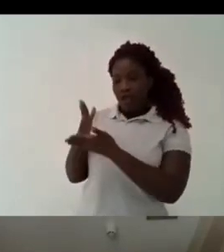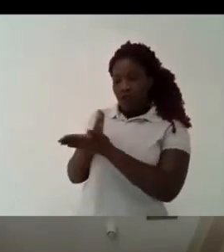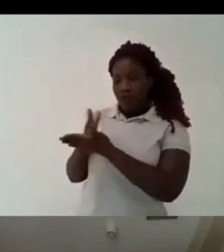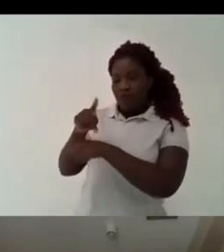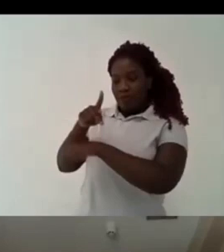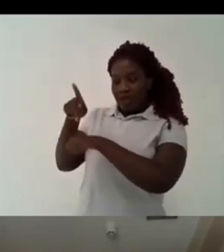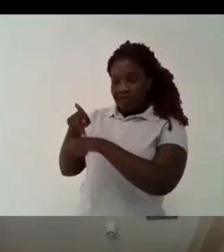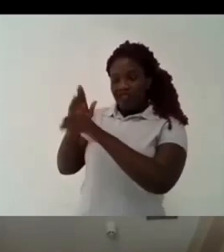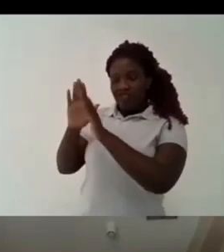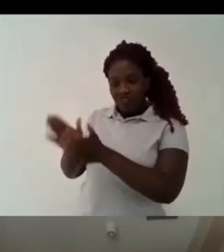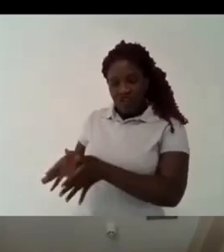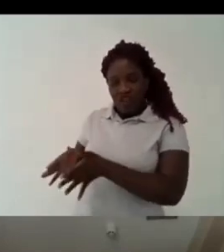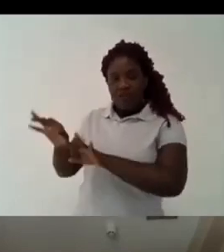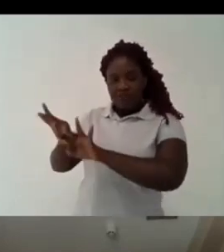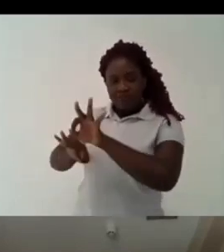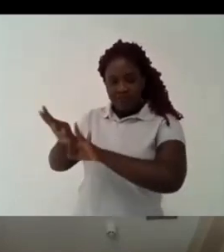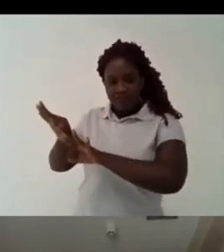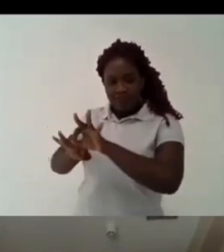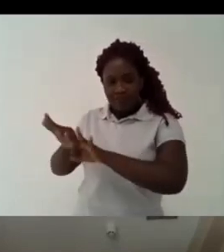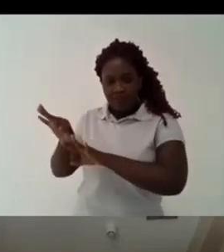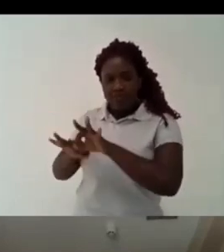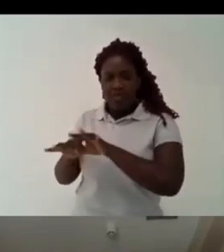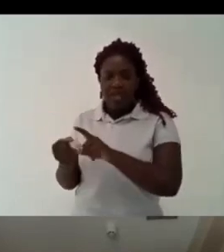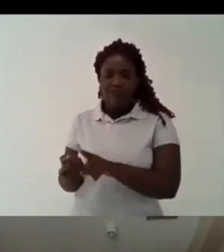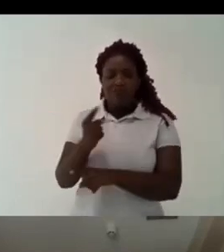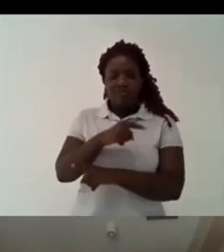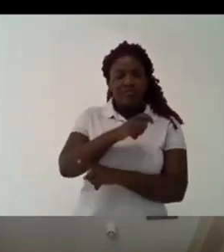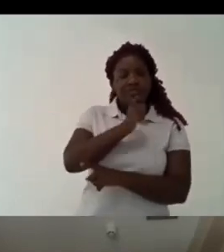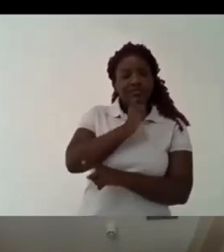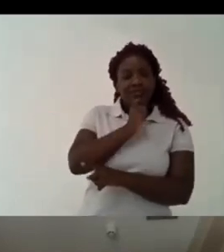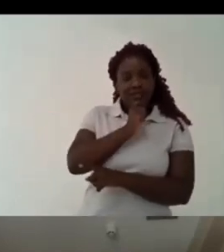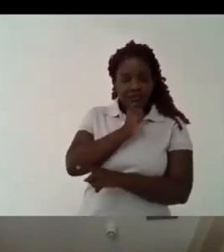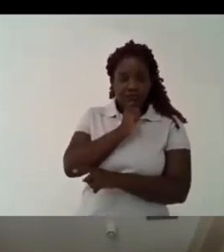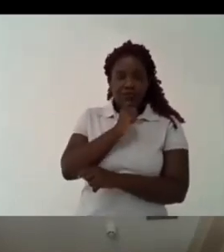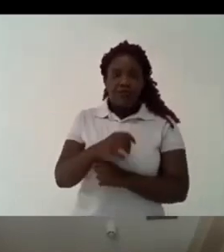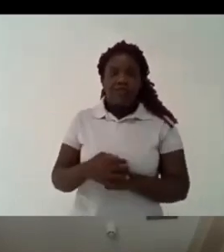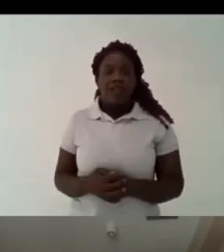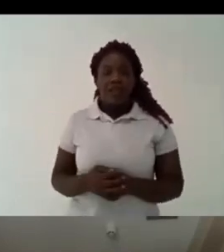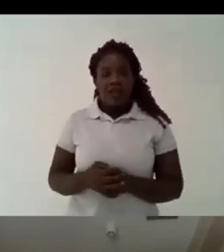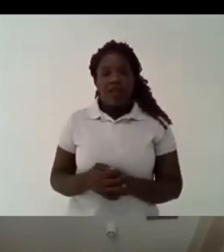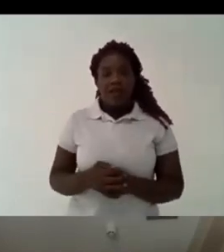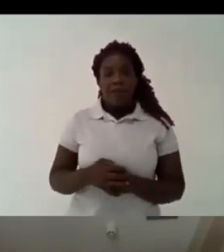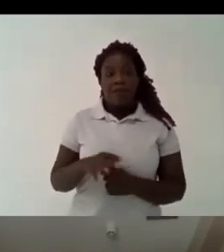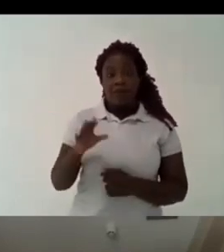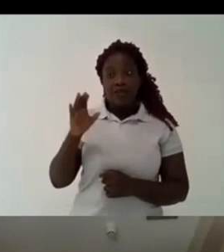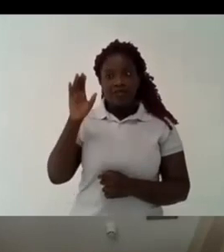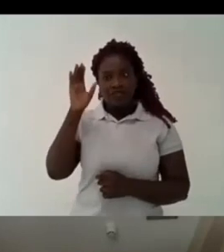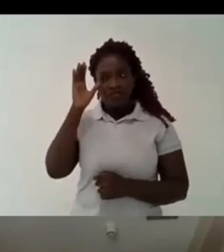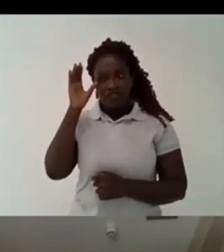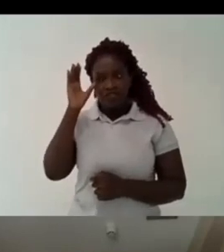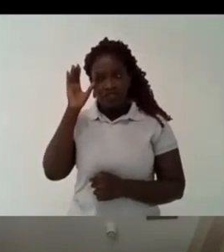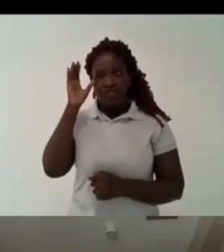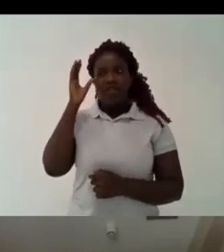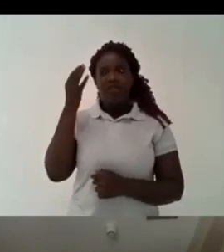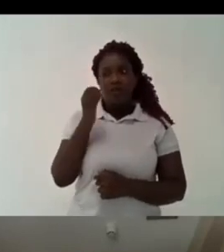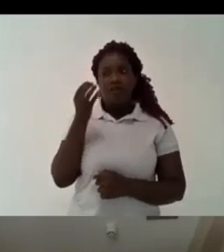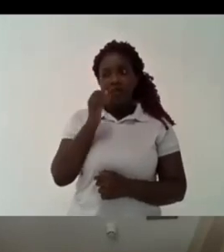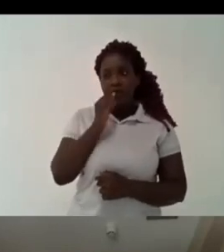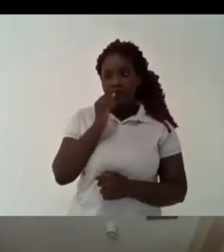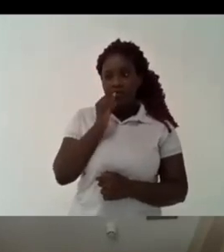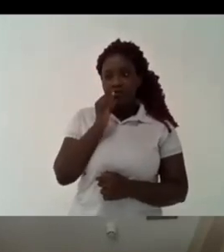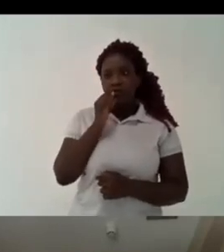consolidated there are issues that are not even talked about for example uh